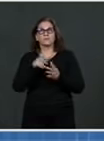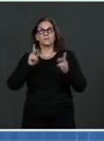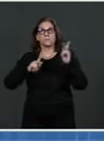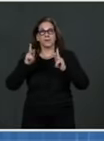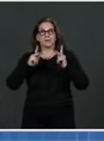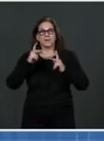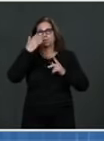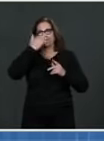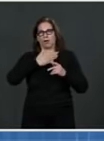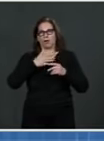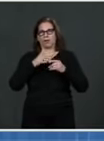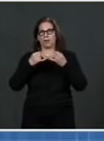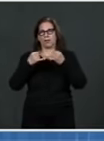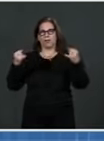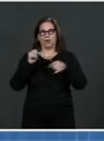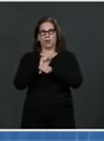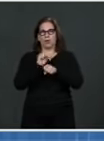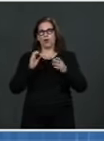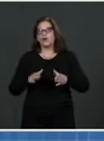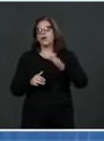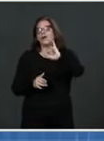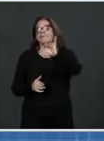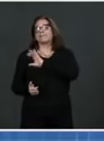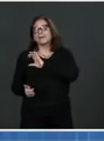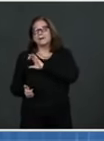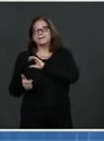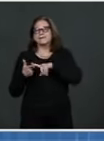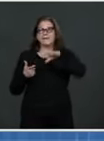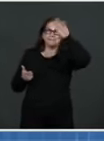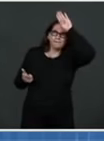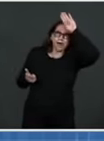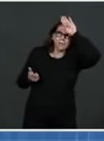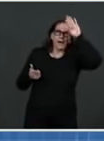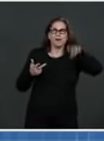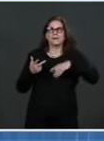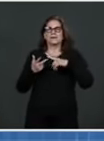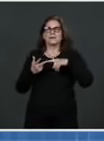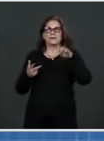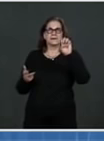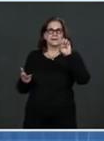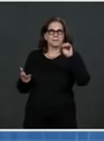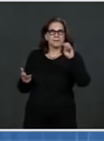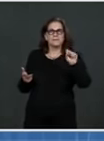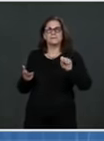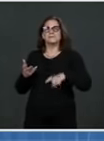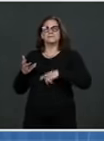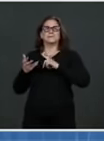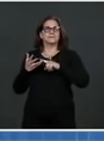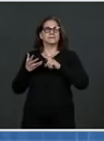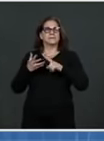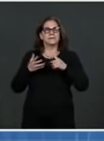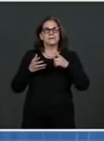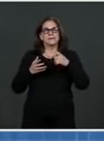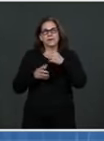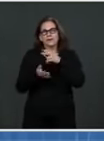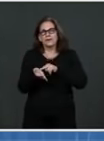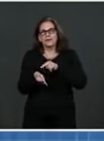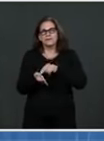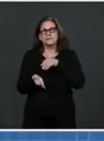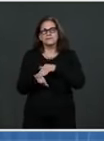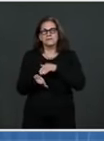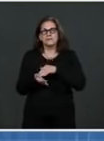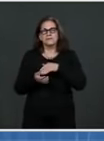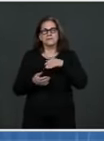-December to mid-March. The study found that the risk of infection was reduced by 90 percent after individuals received the